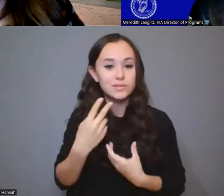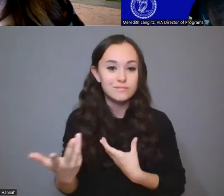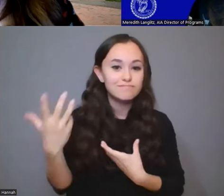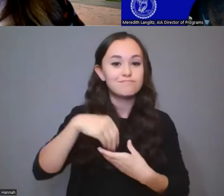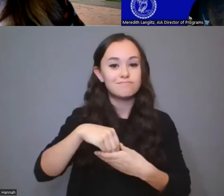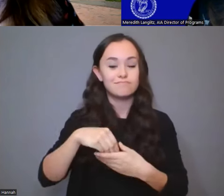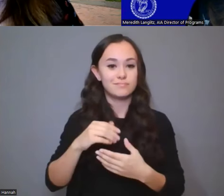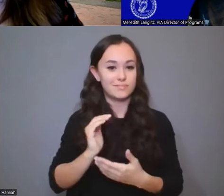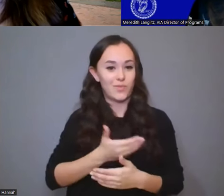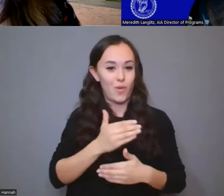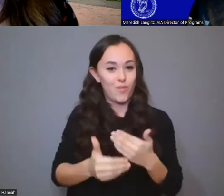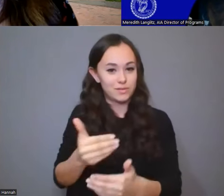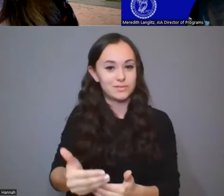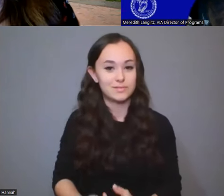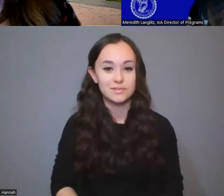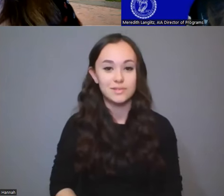the process that we're using?